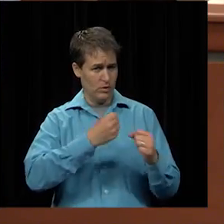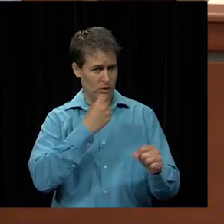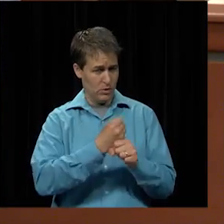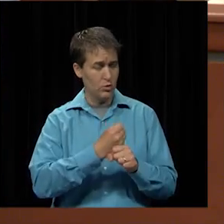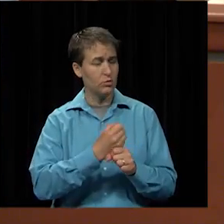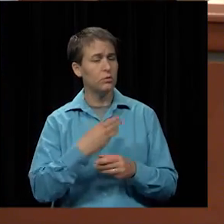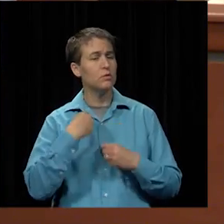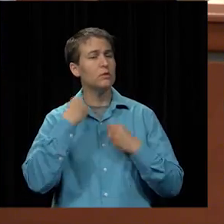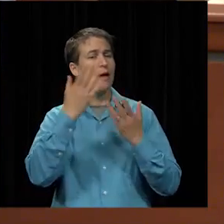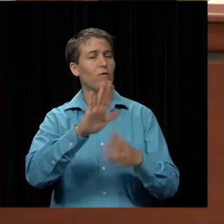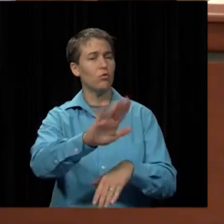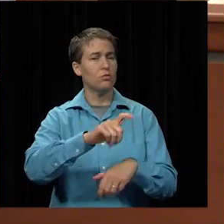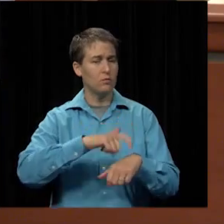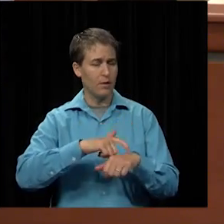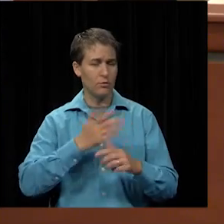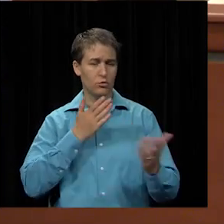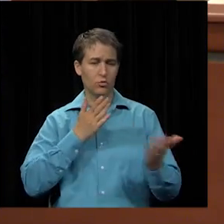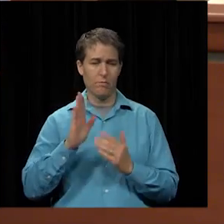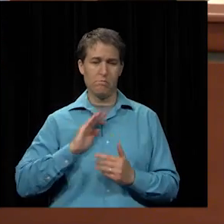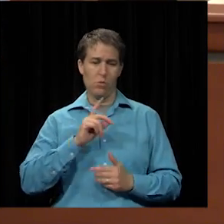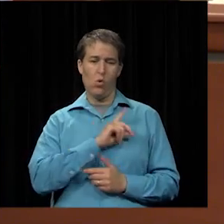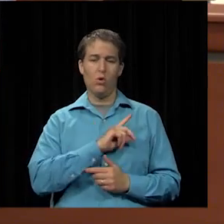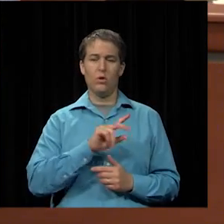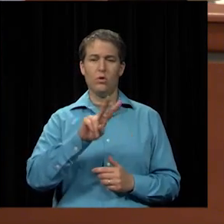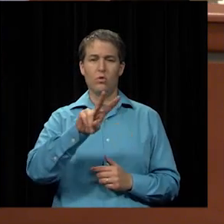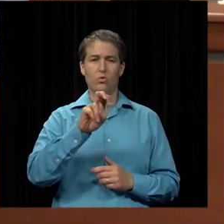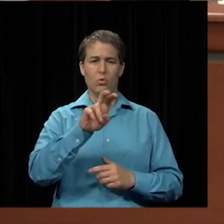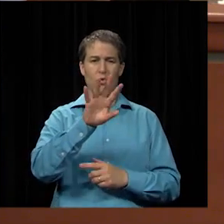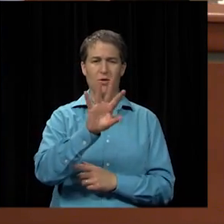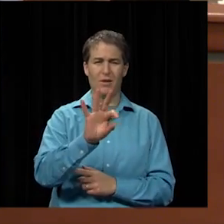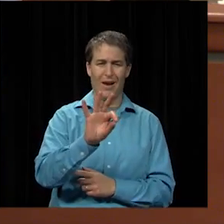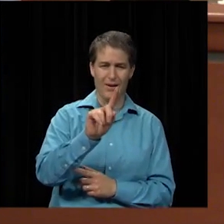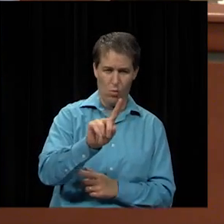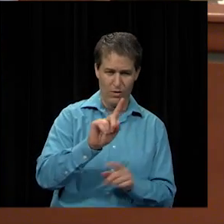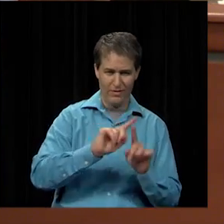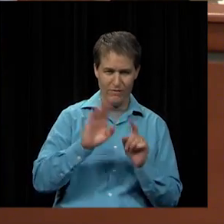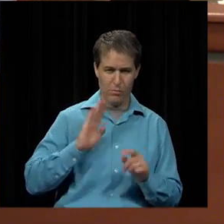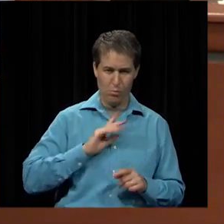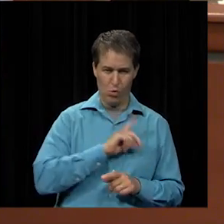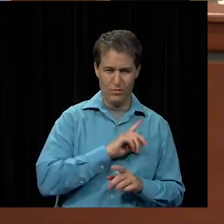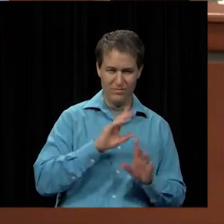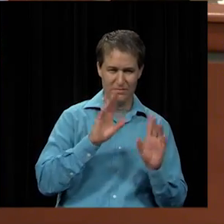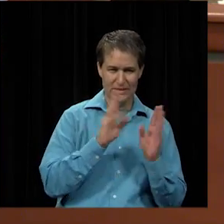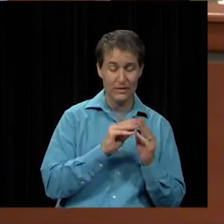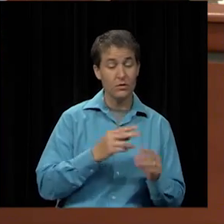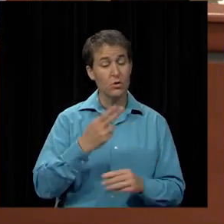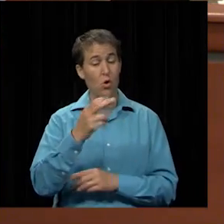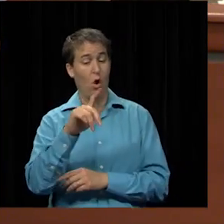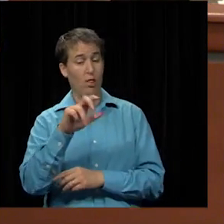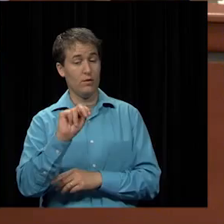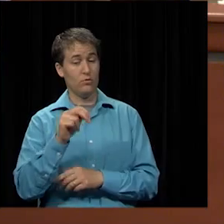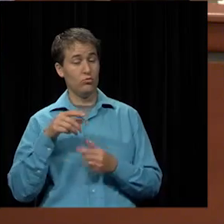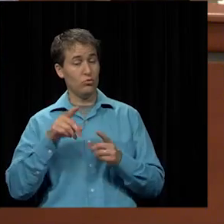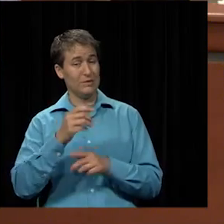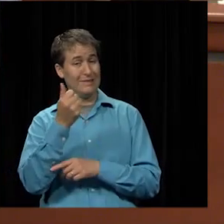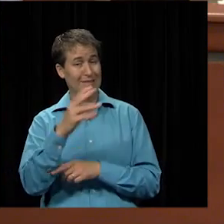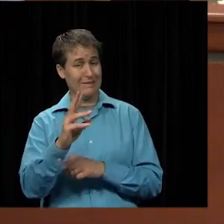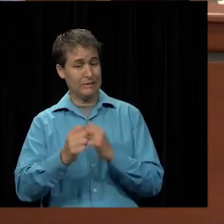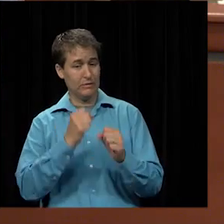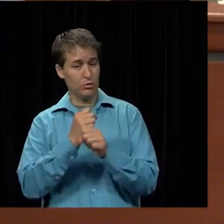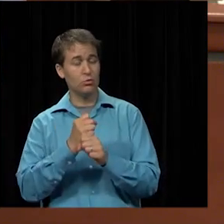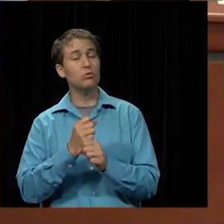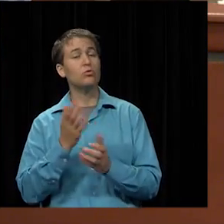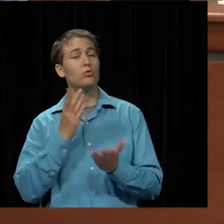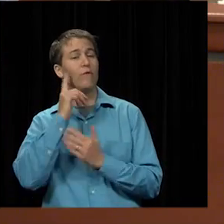to serve as a board member at 291 board meetings harlan during 16 years served for